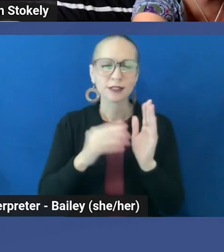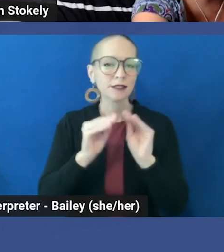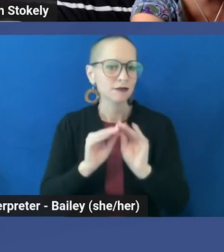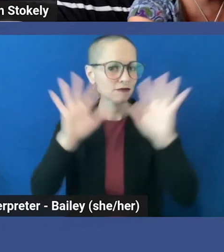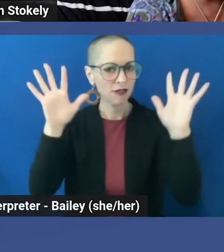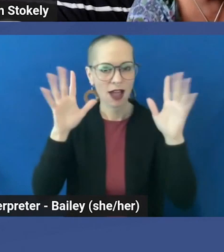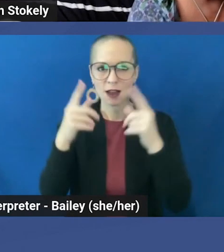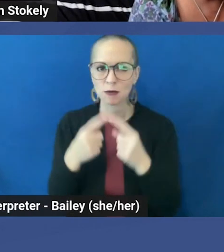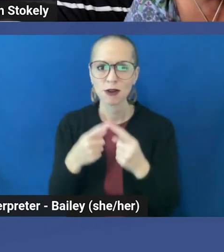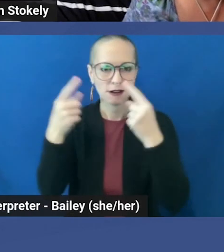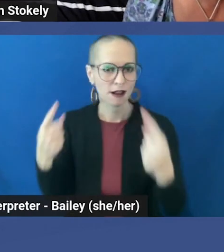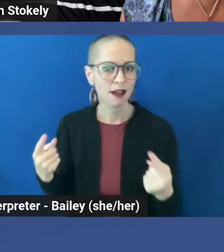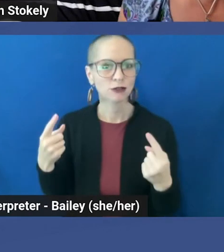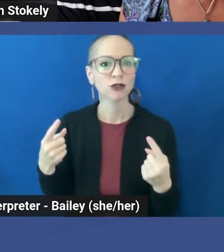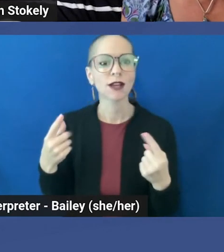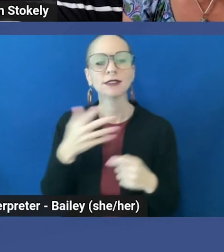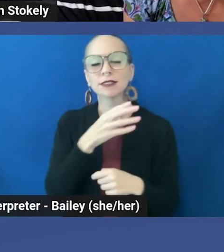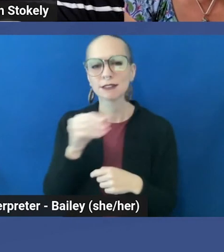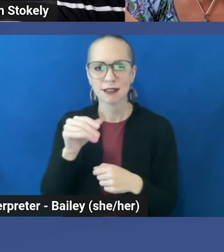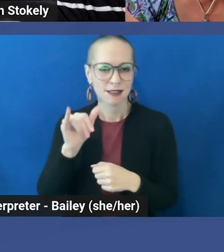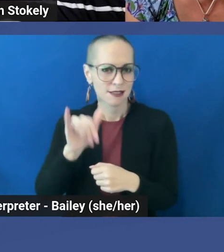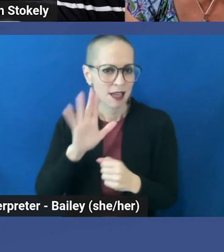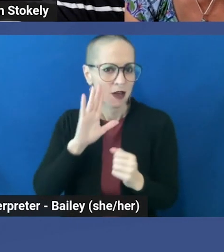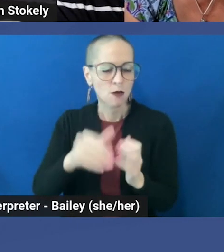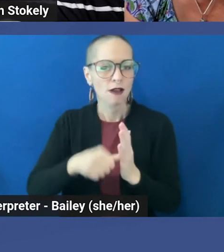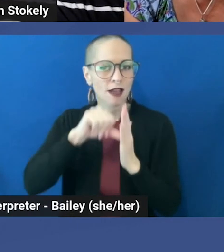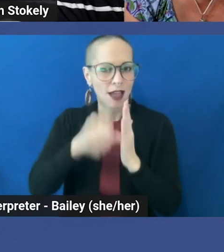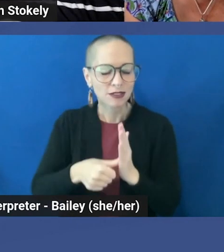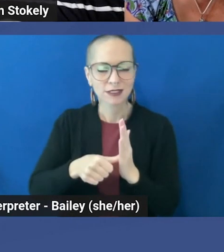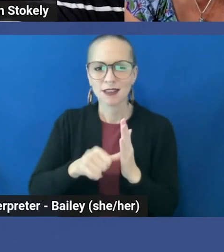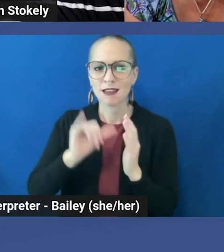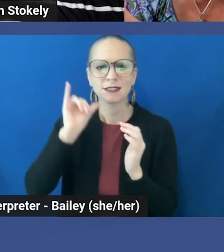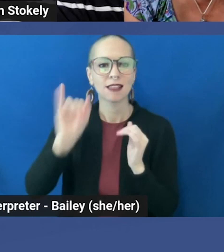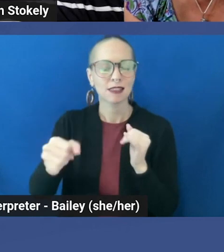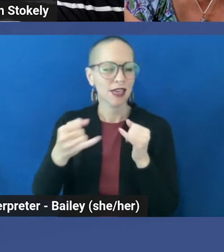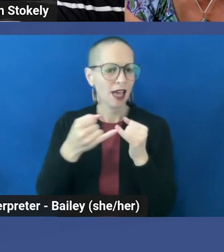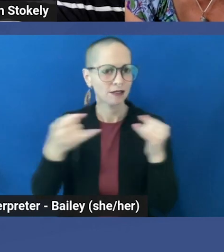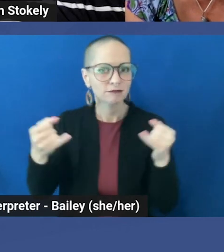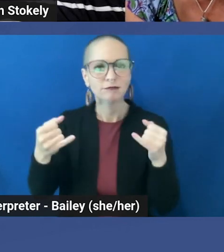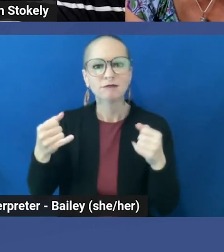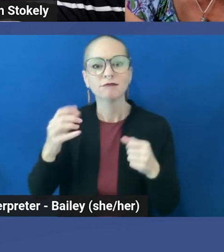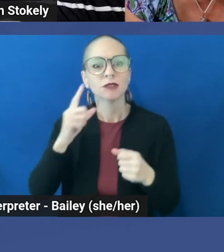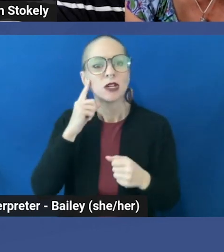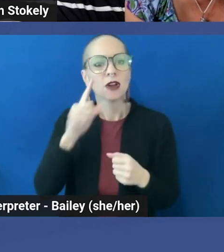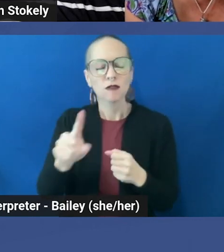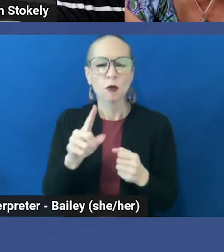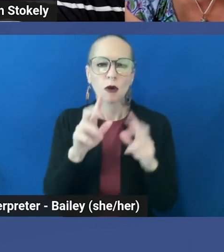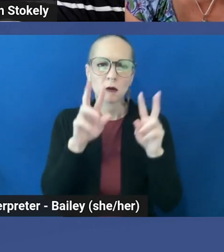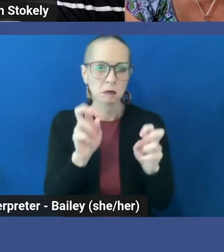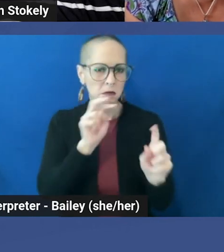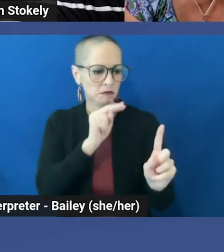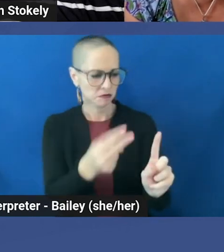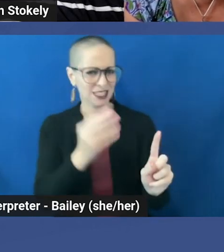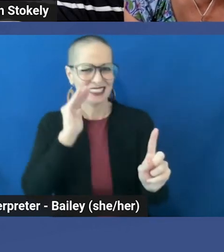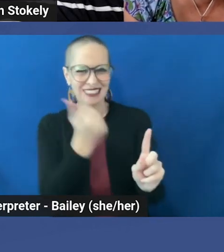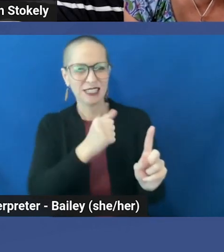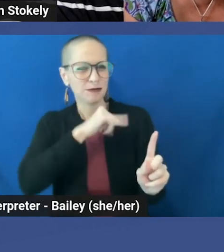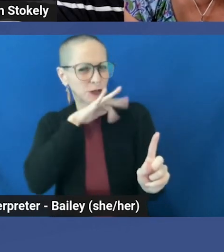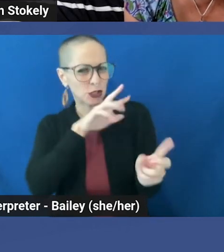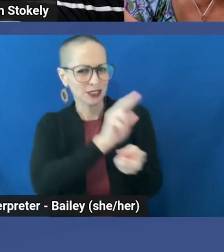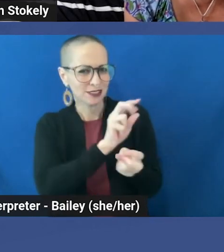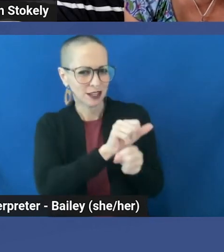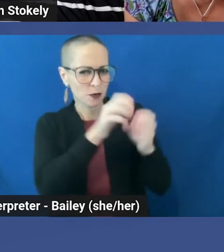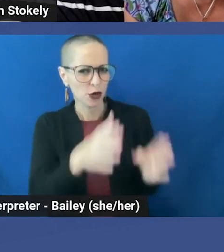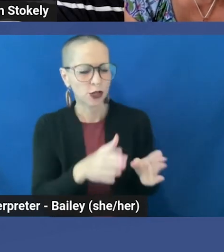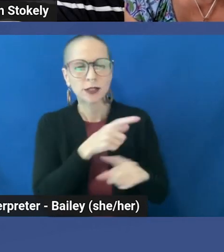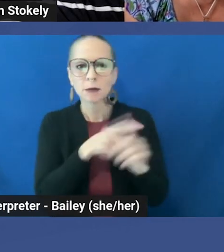contrasts, emphasizing the dichotomy between the perceived dirtiness of sex workers, the true beauty